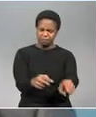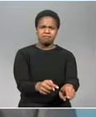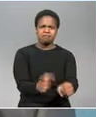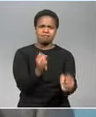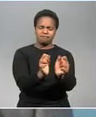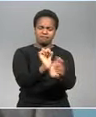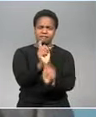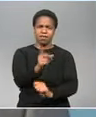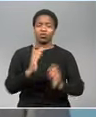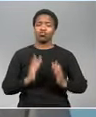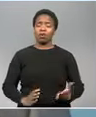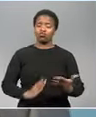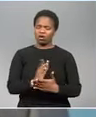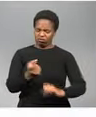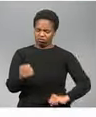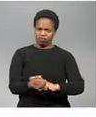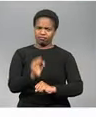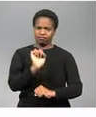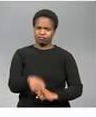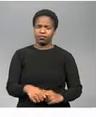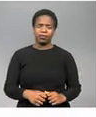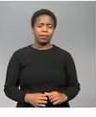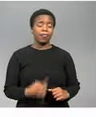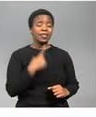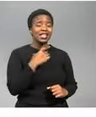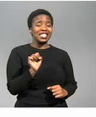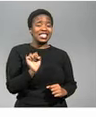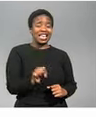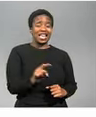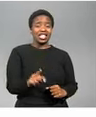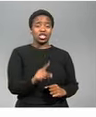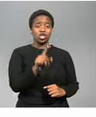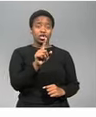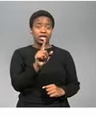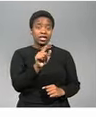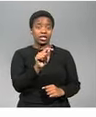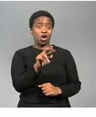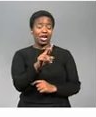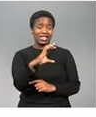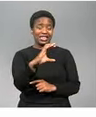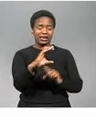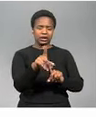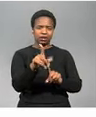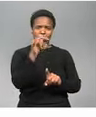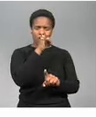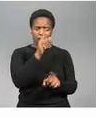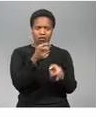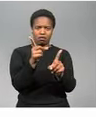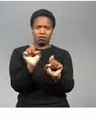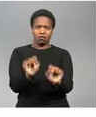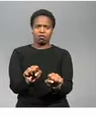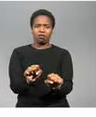human rights watch is supporting the call it says recommendations by the truth and reconciliation commission for criminal prosecution